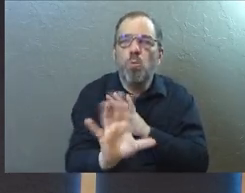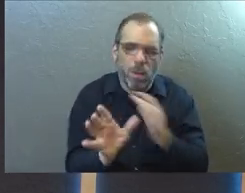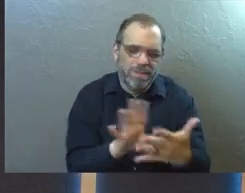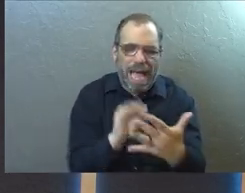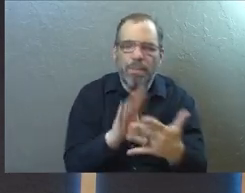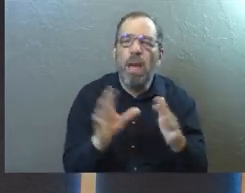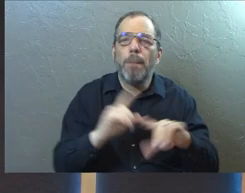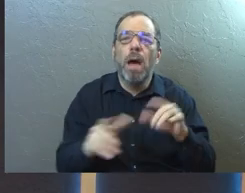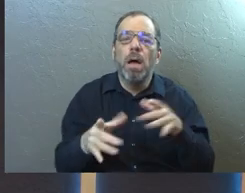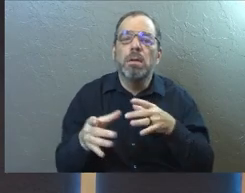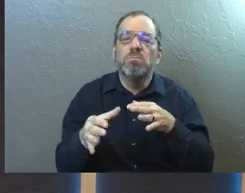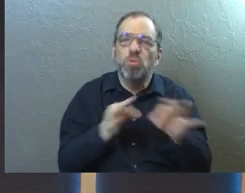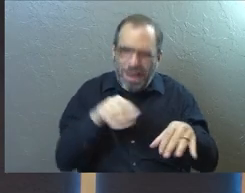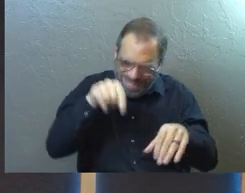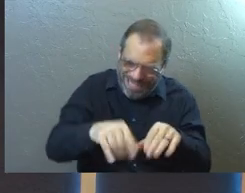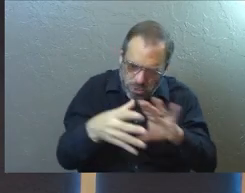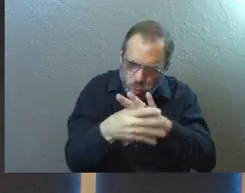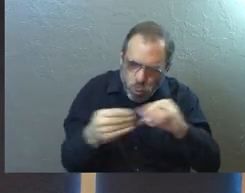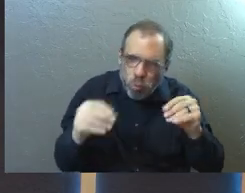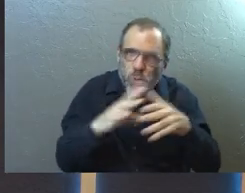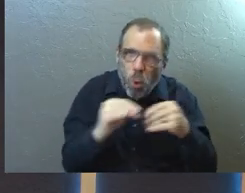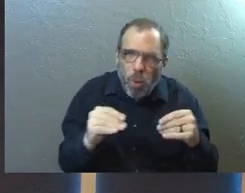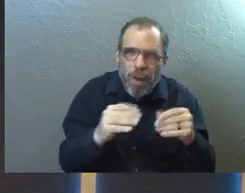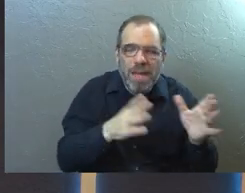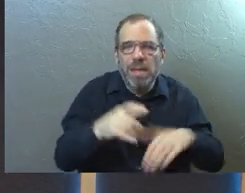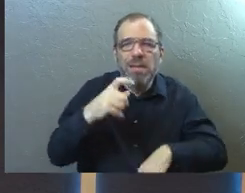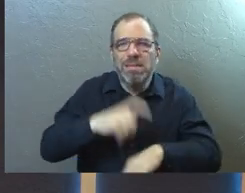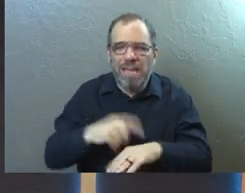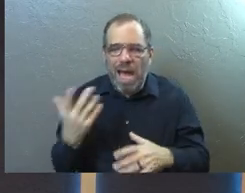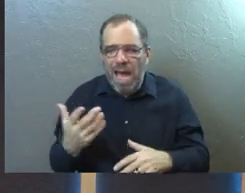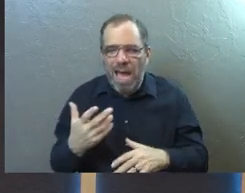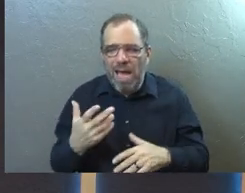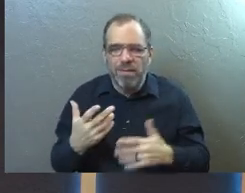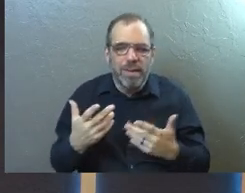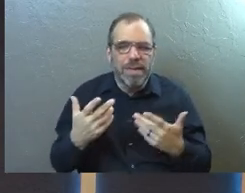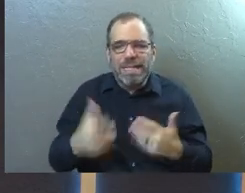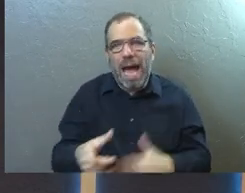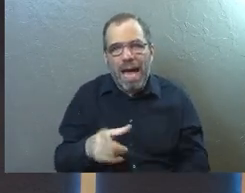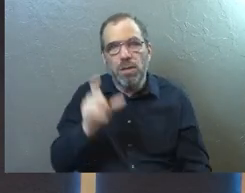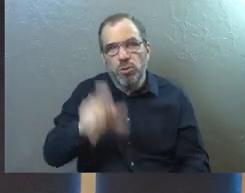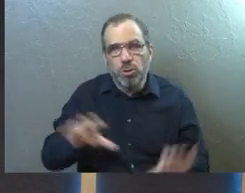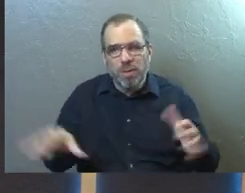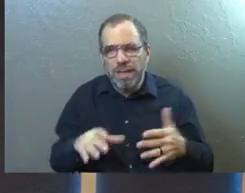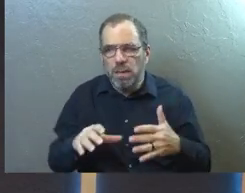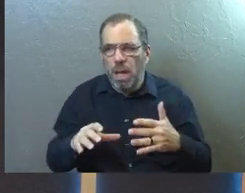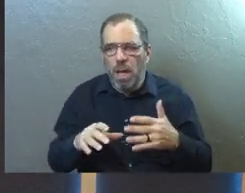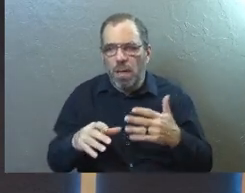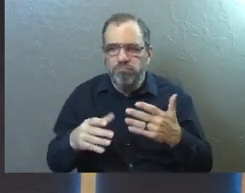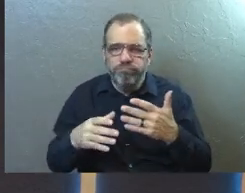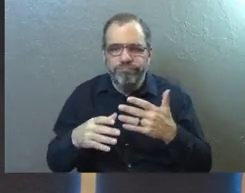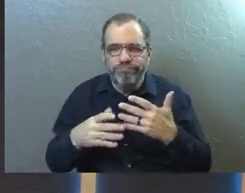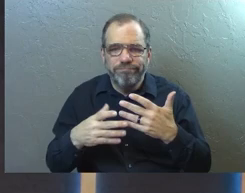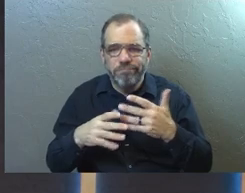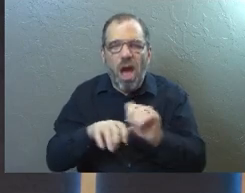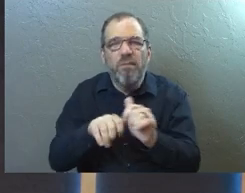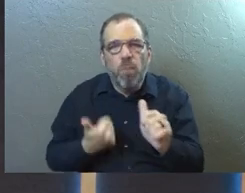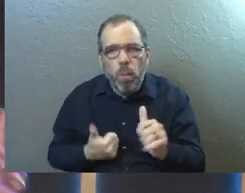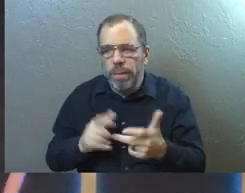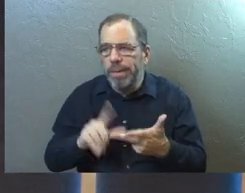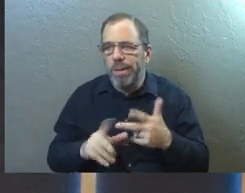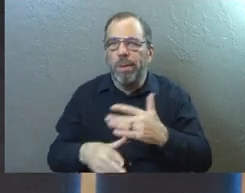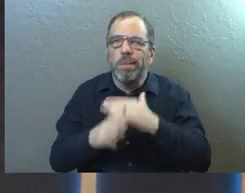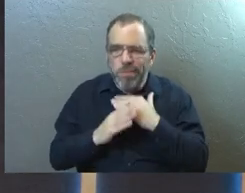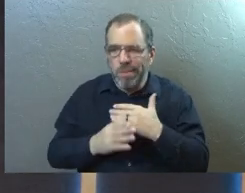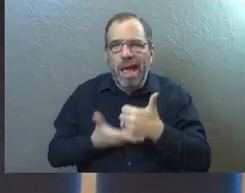reading it, but it's describing what's in the story. And then there are moments that are prescriptive where it's saying you should do this. This is something for